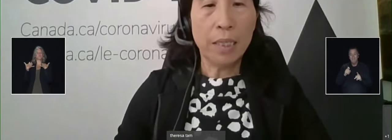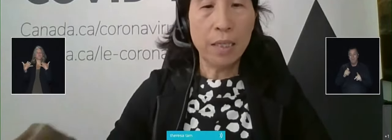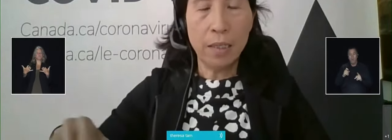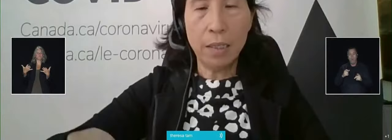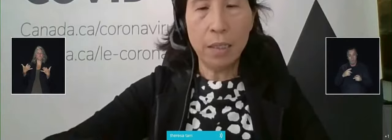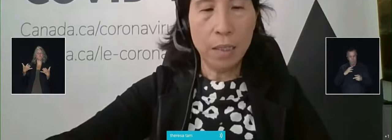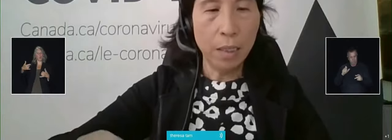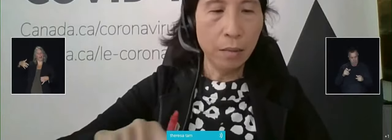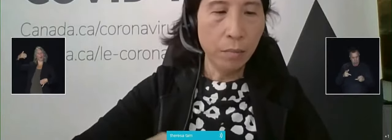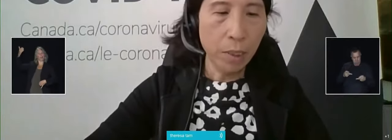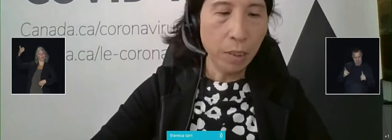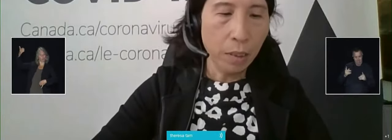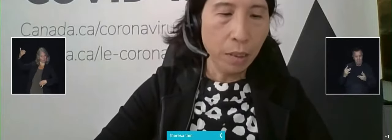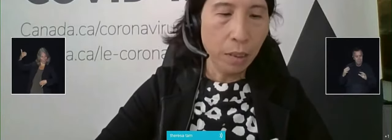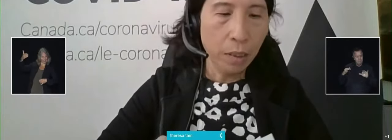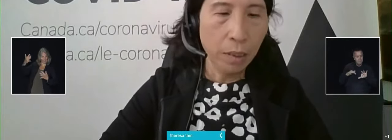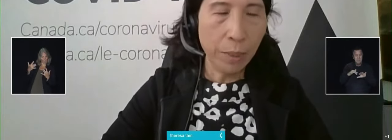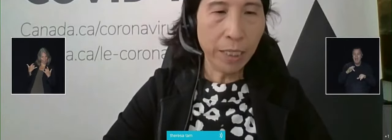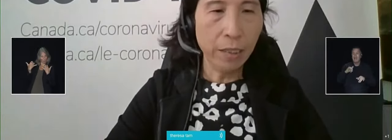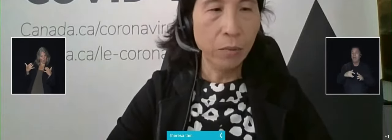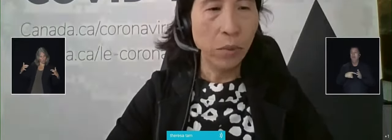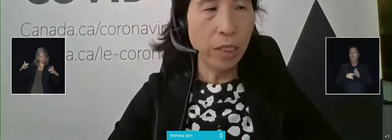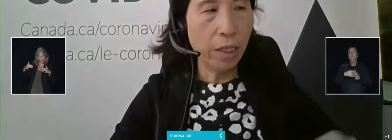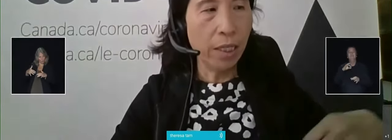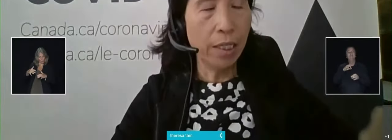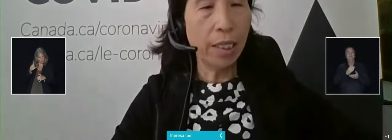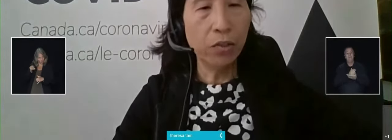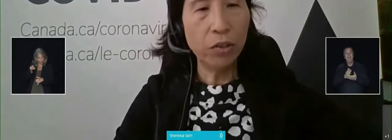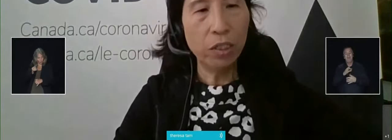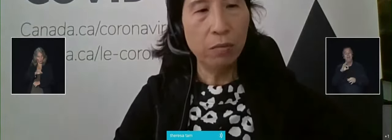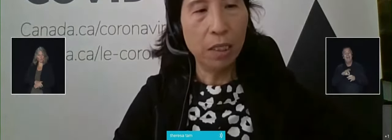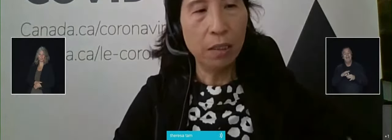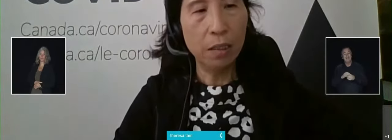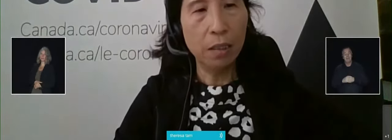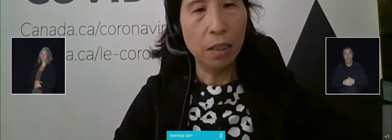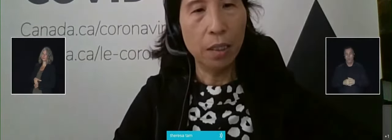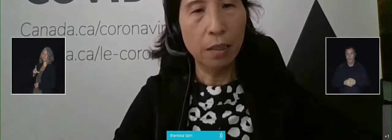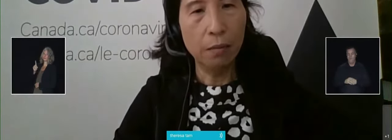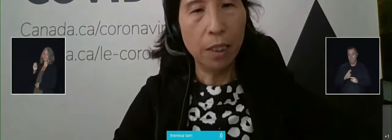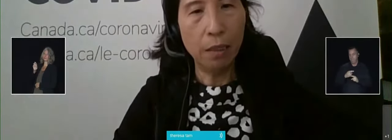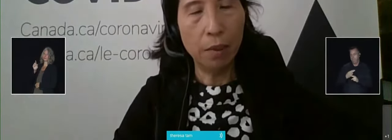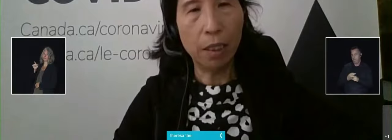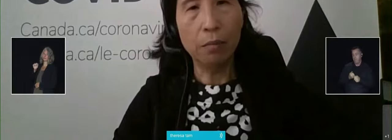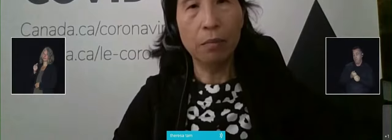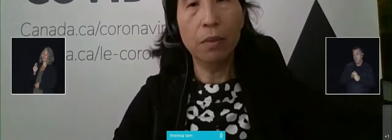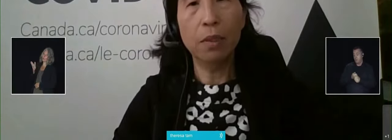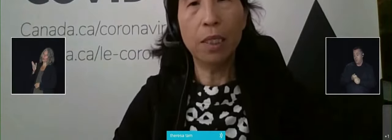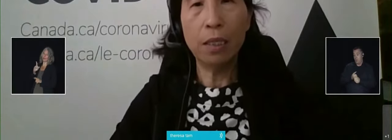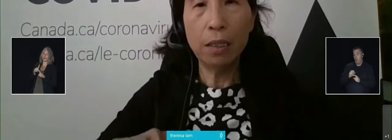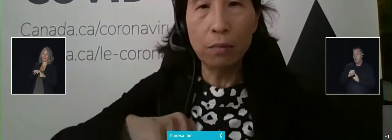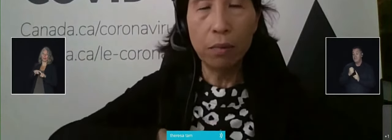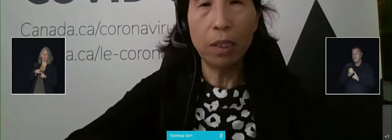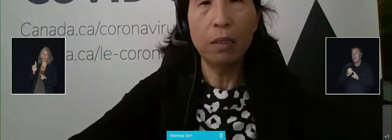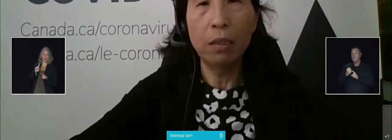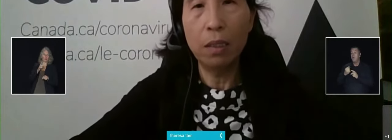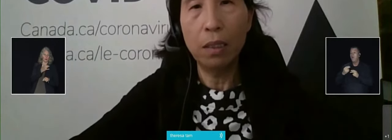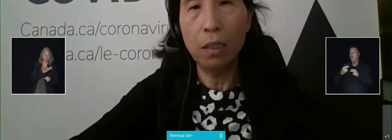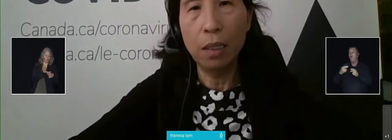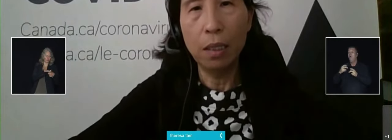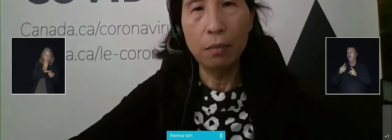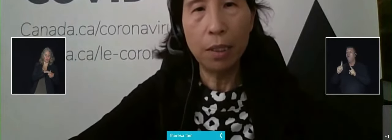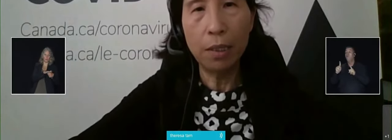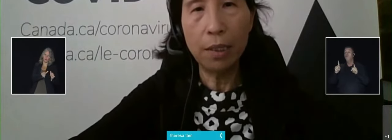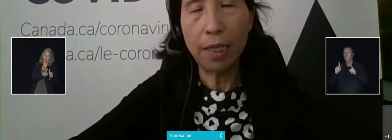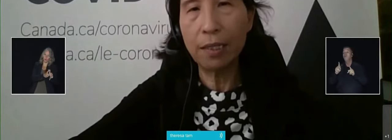Yes, I think, you know, depending on where you are in the country, you must keep updated with